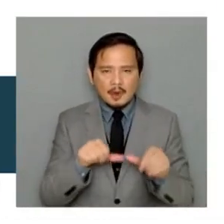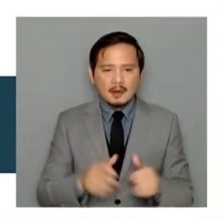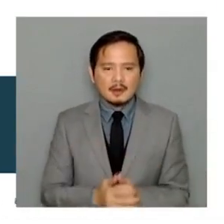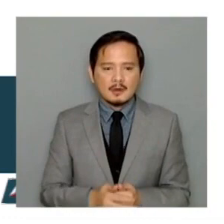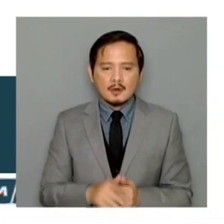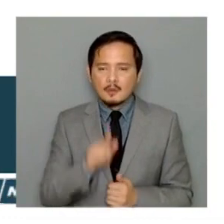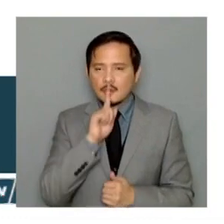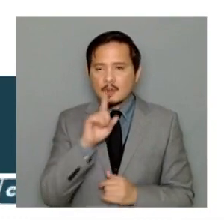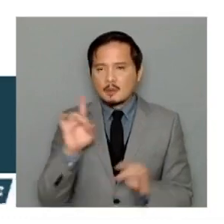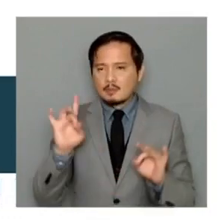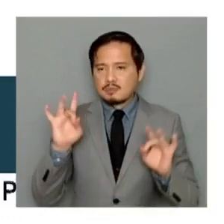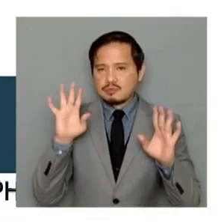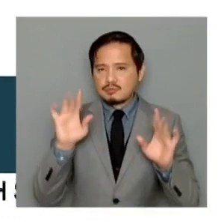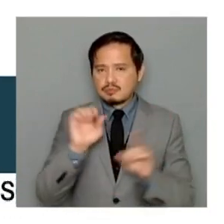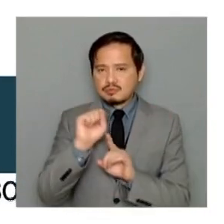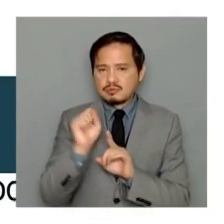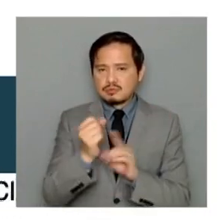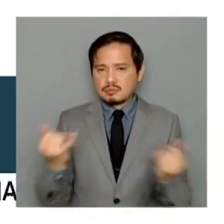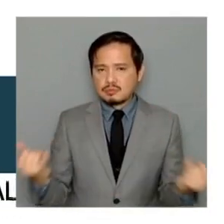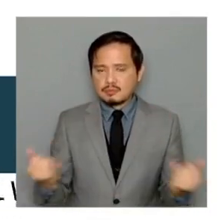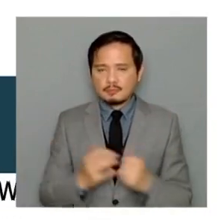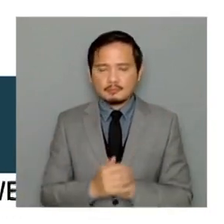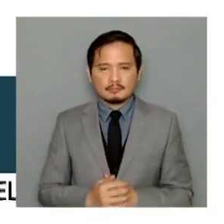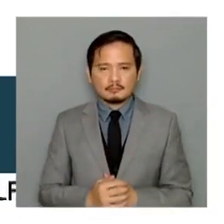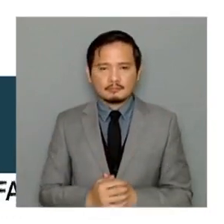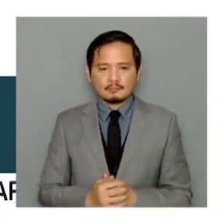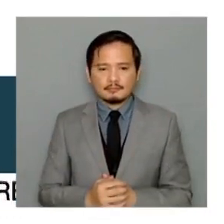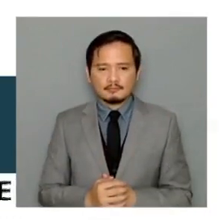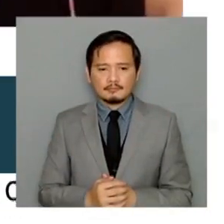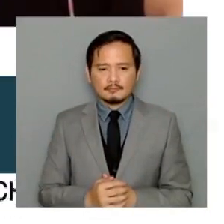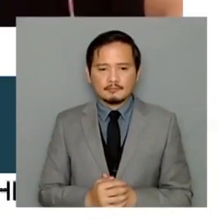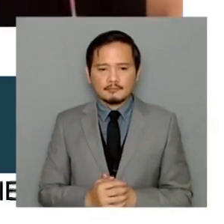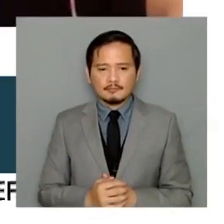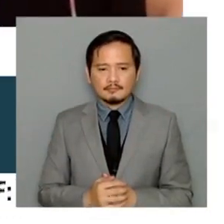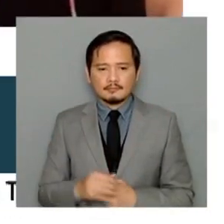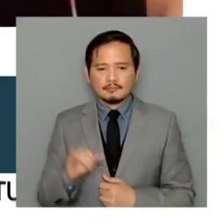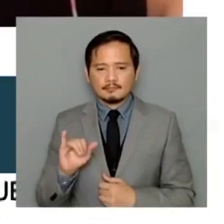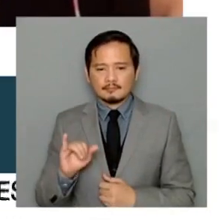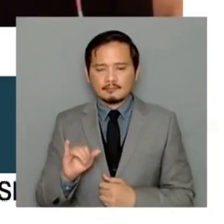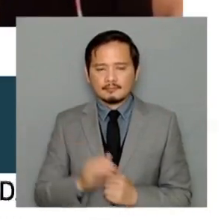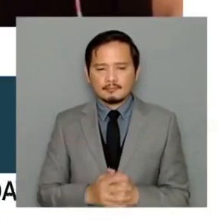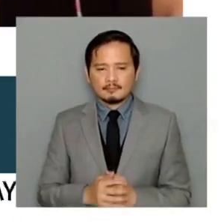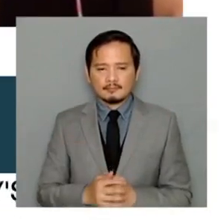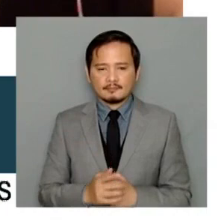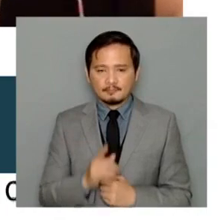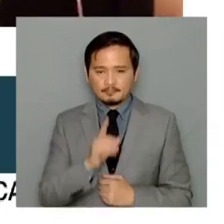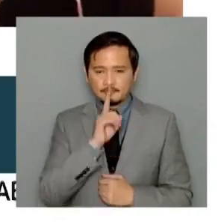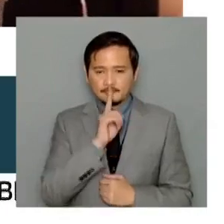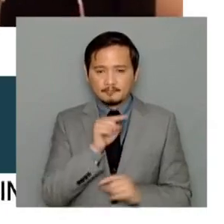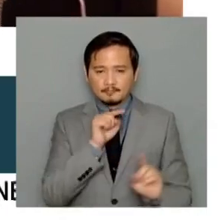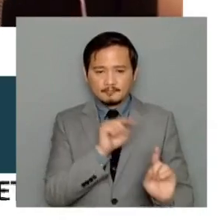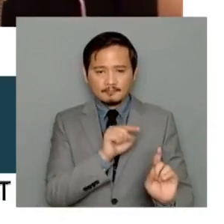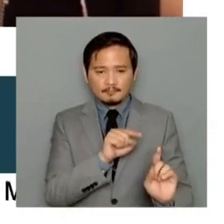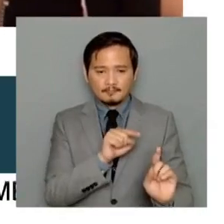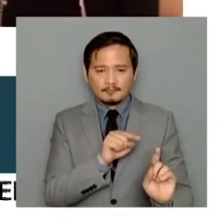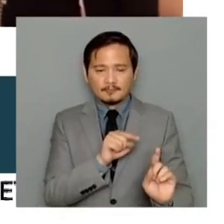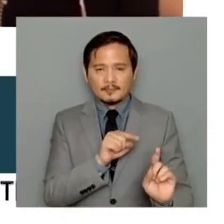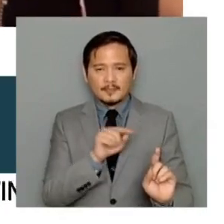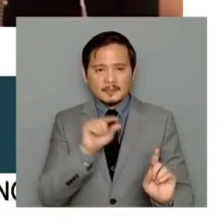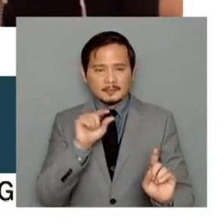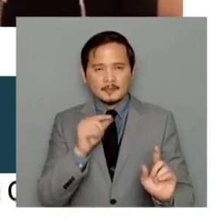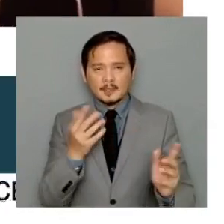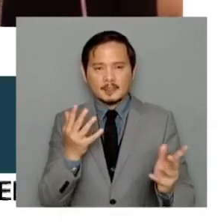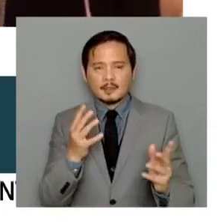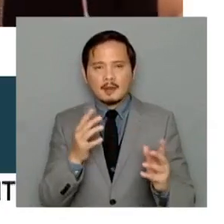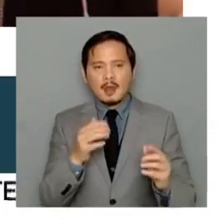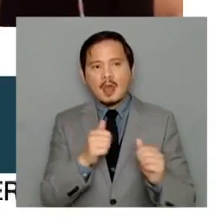dangerous situation that we are all facing as of the present. But, you know, she is going to be quite far away from what is happening on the ground.